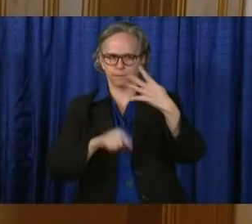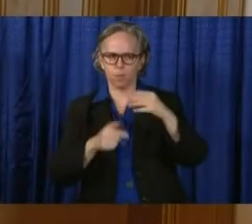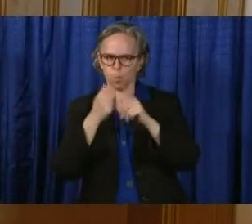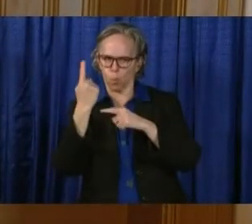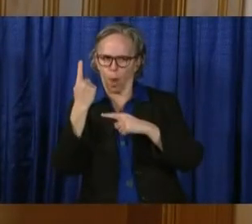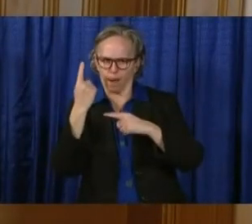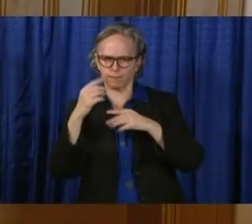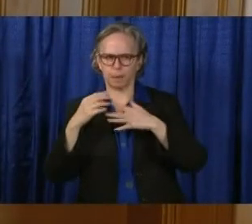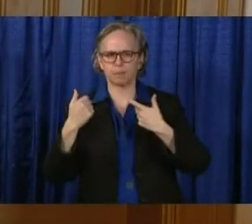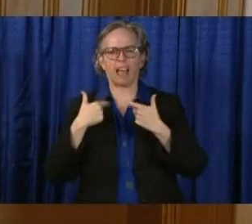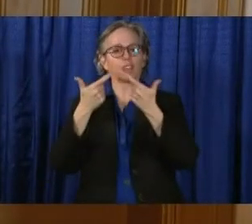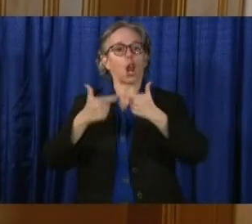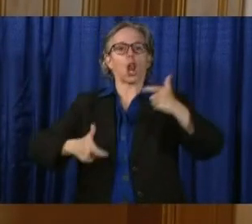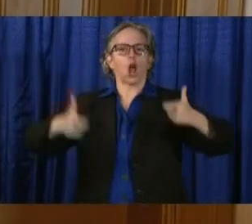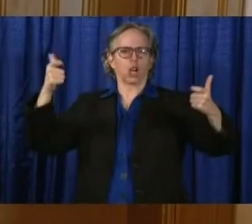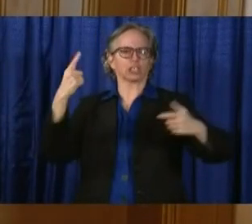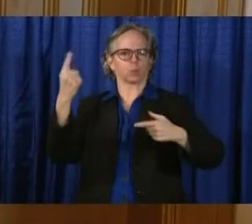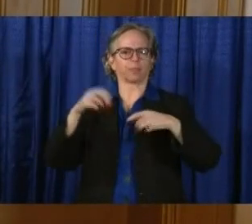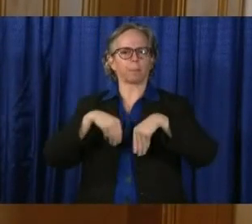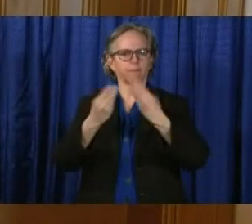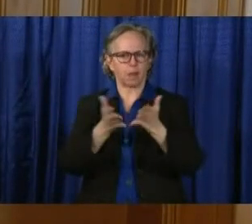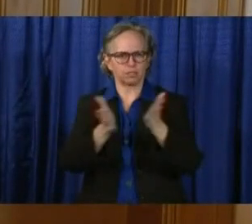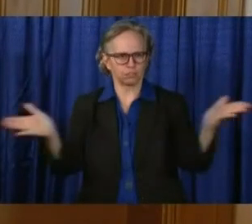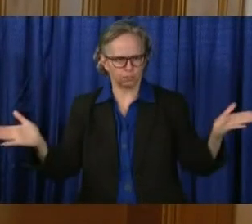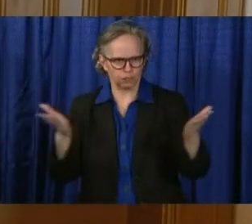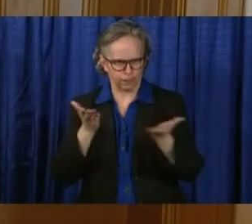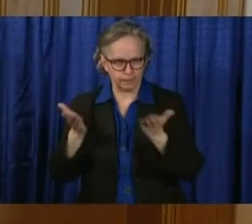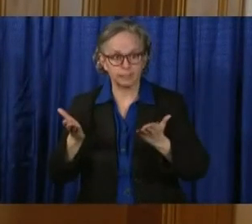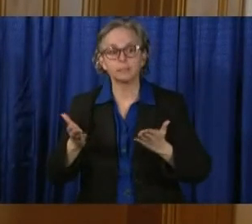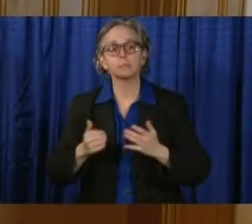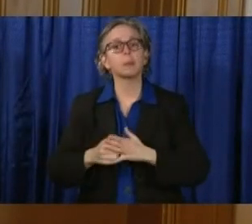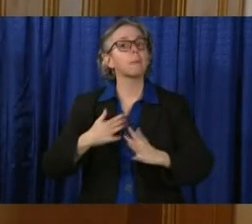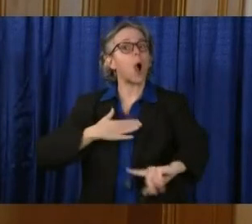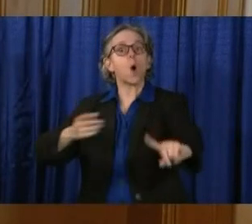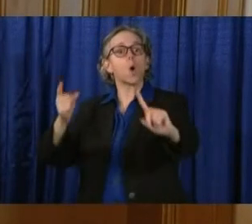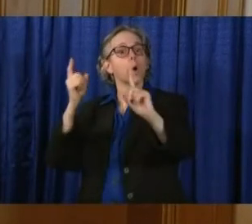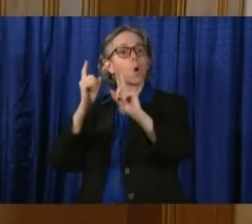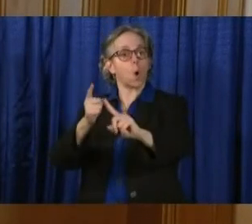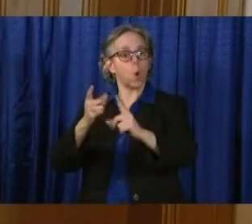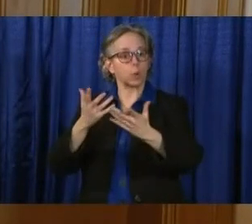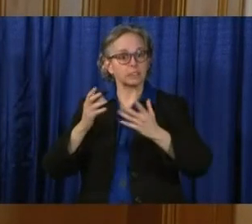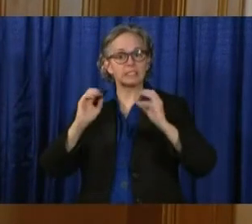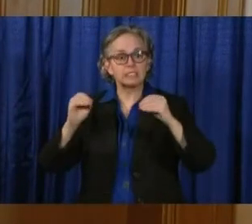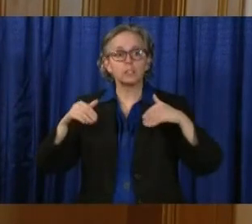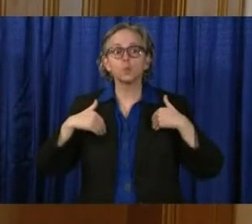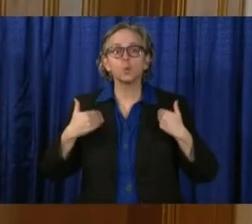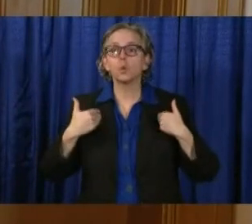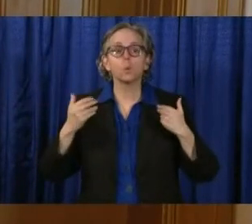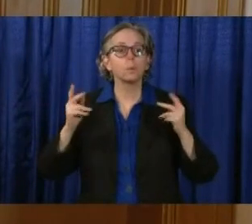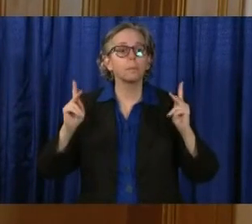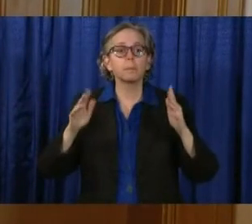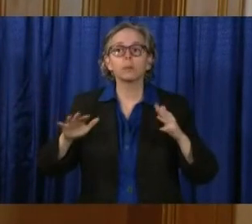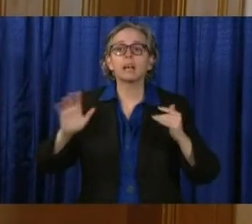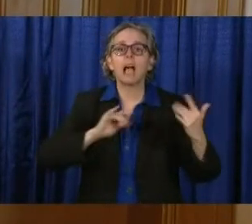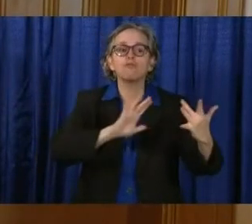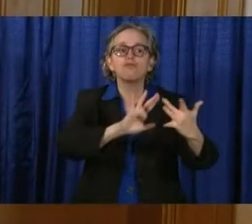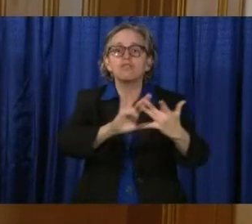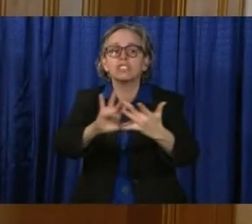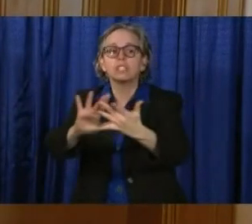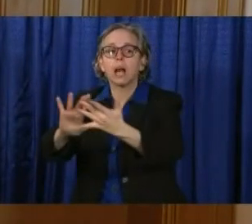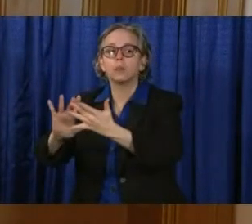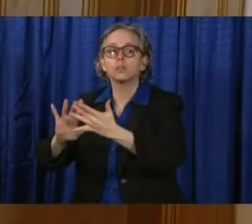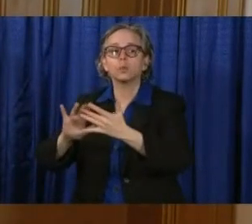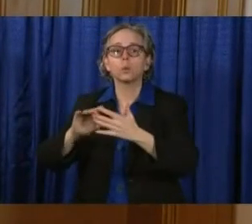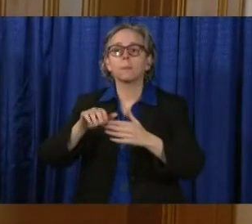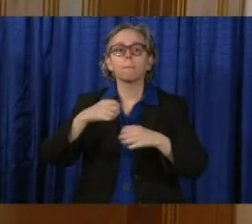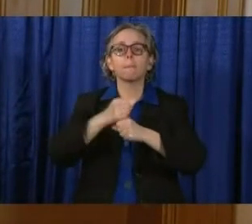She continues, my goal is to teach our youth that we can make a difference by reaching out to others no matter what the obstacles might be, end of quote.